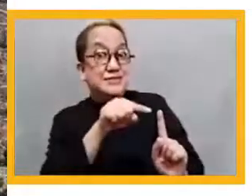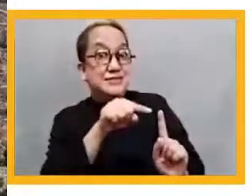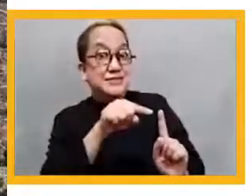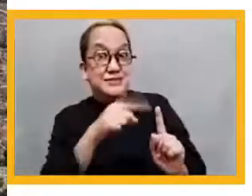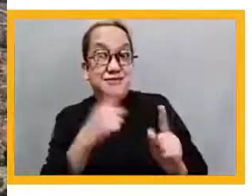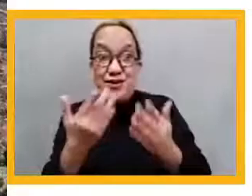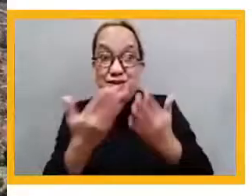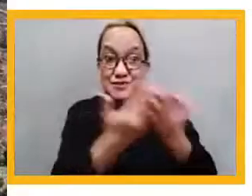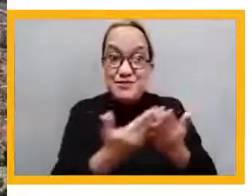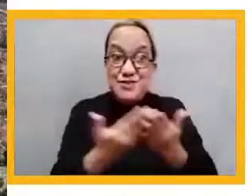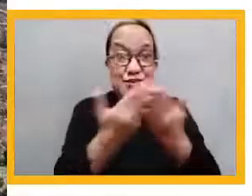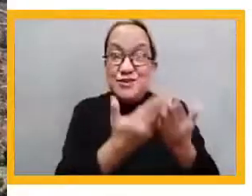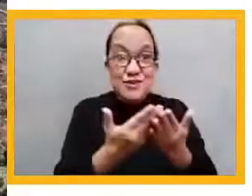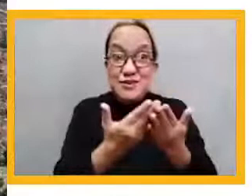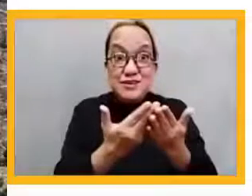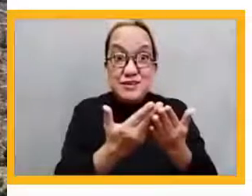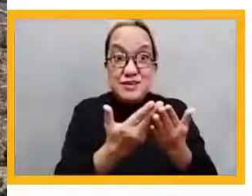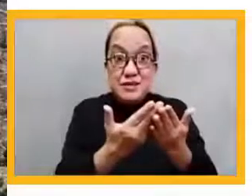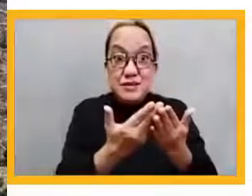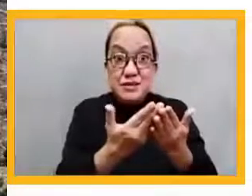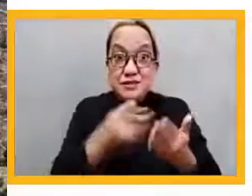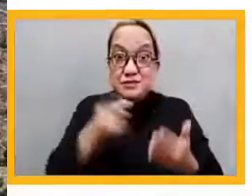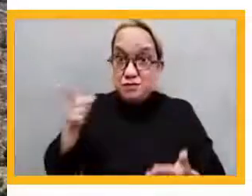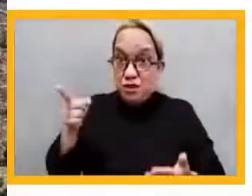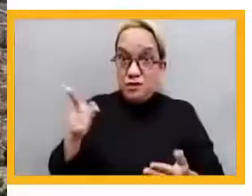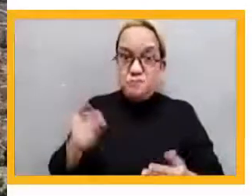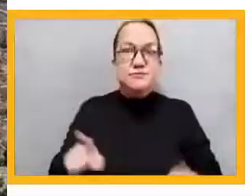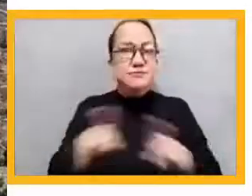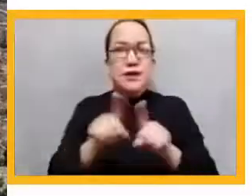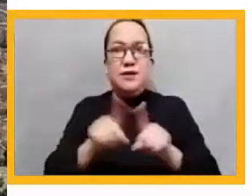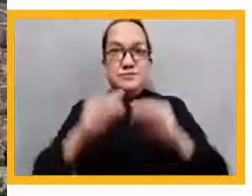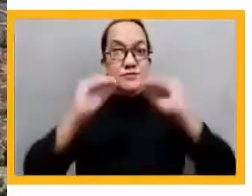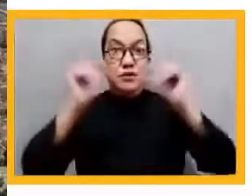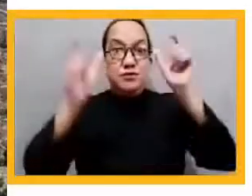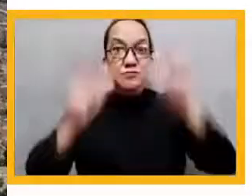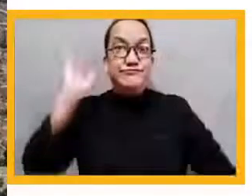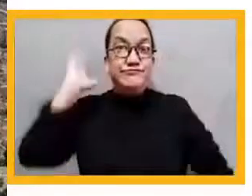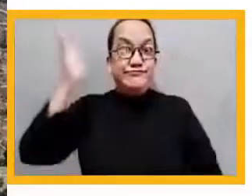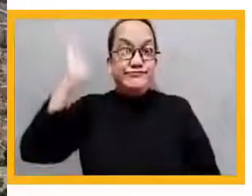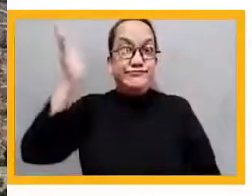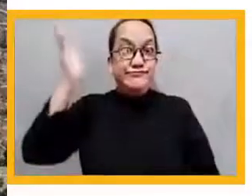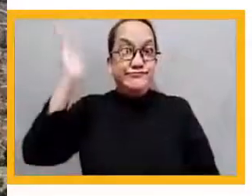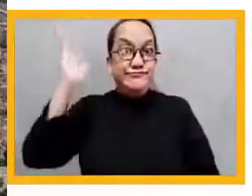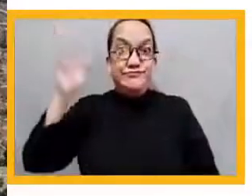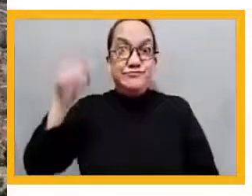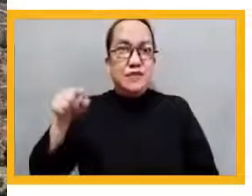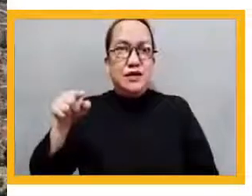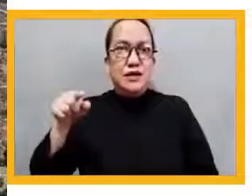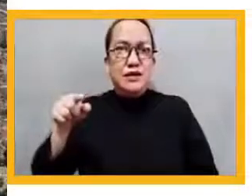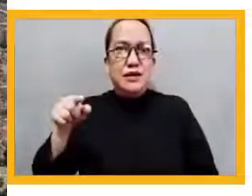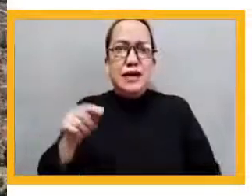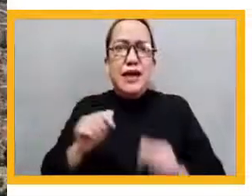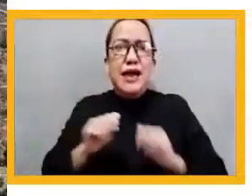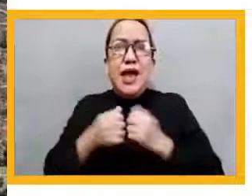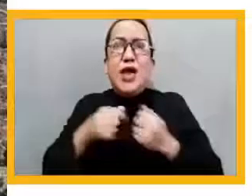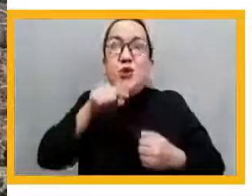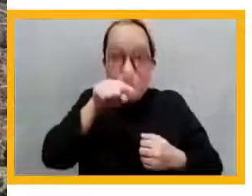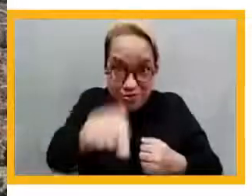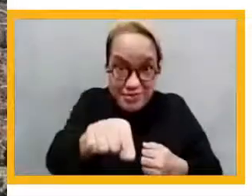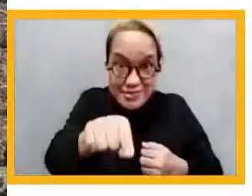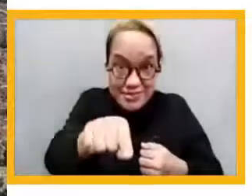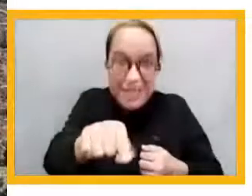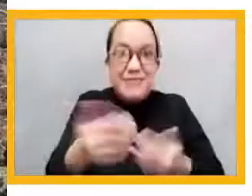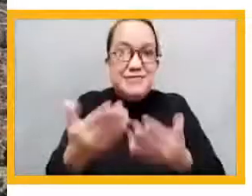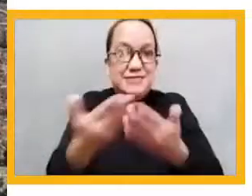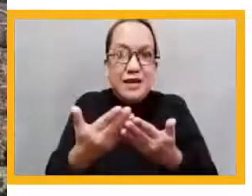encouraging cooperative and collaborative learning among small groups of students, and it promotes flexibility. So students